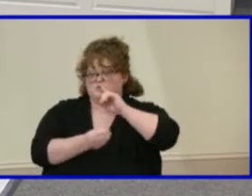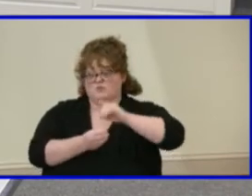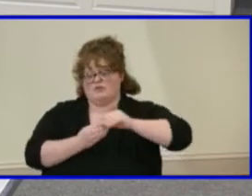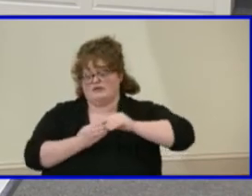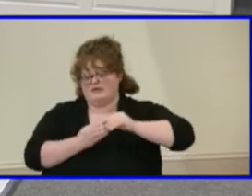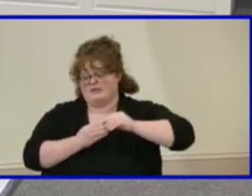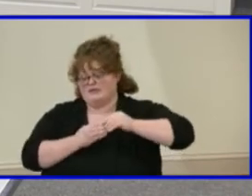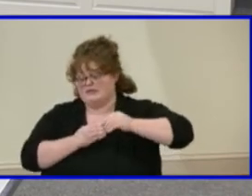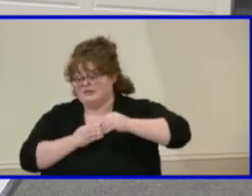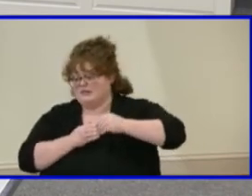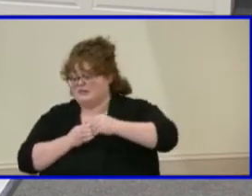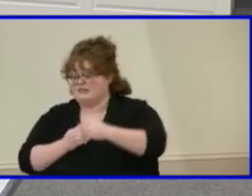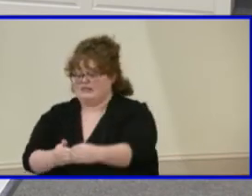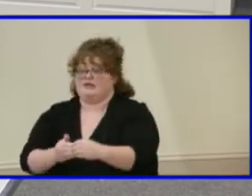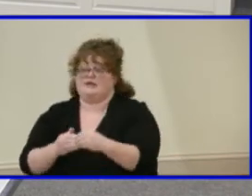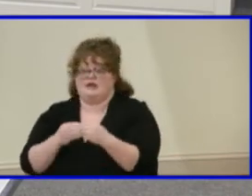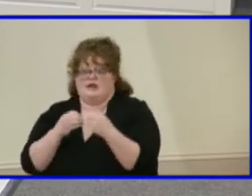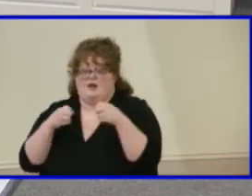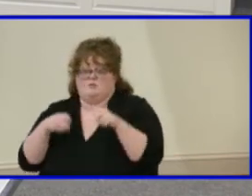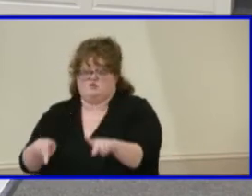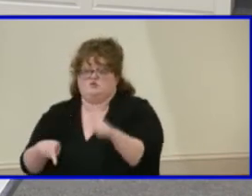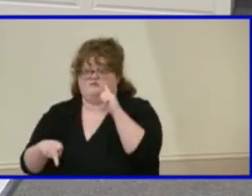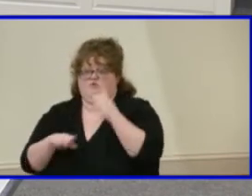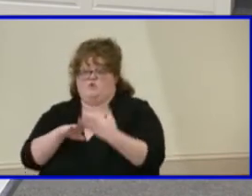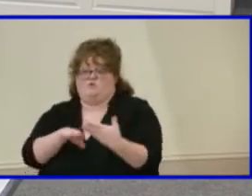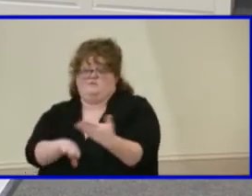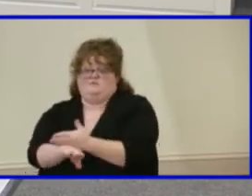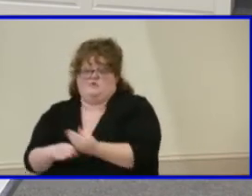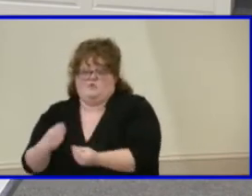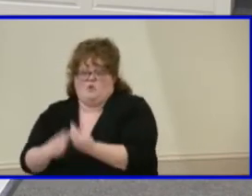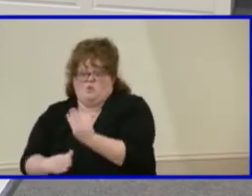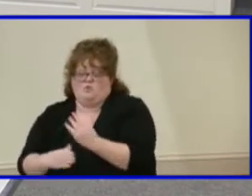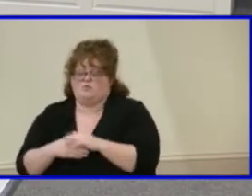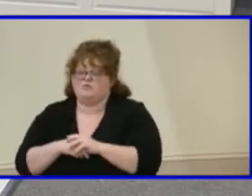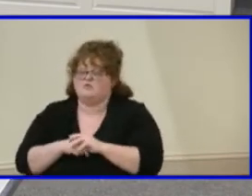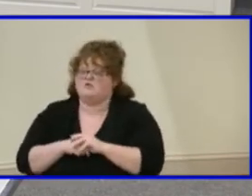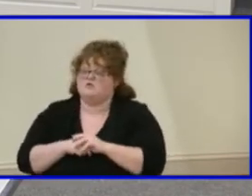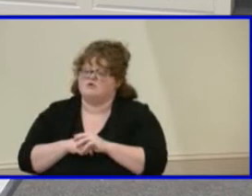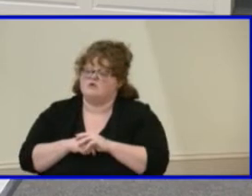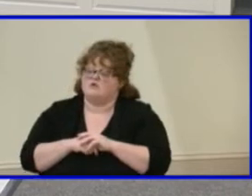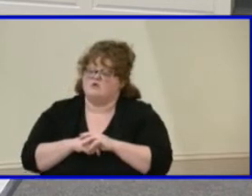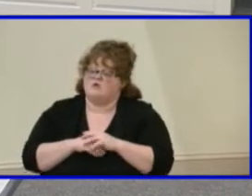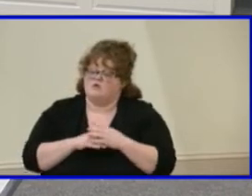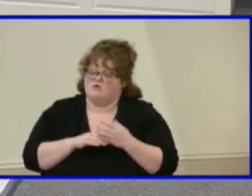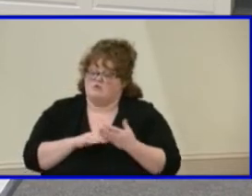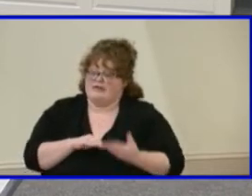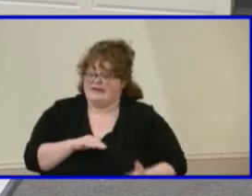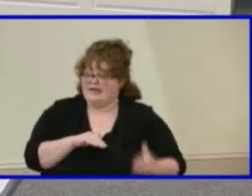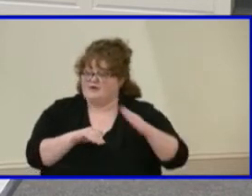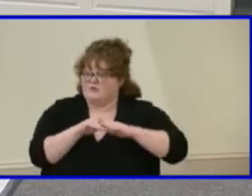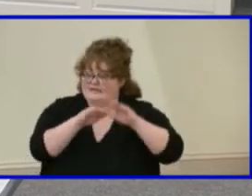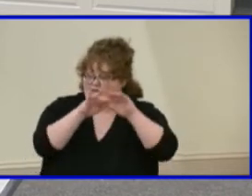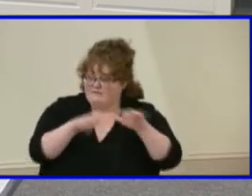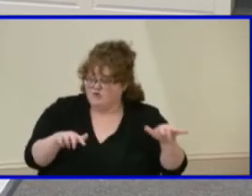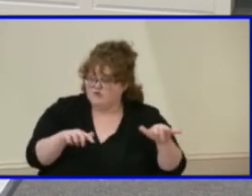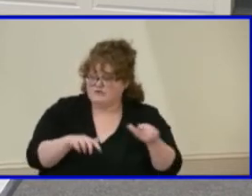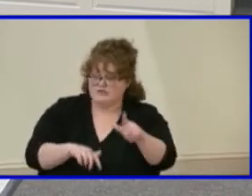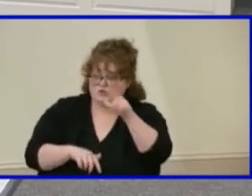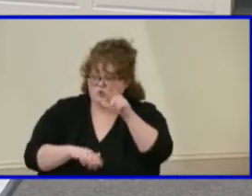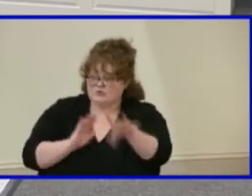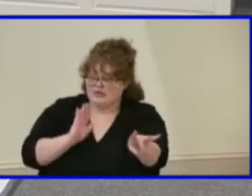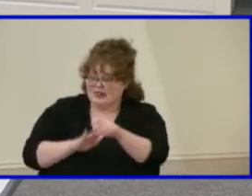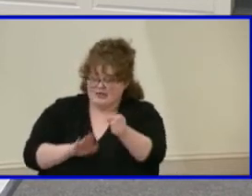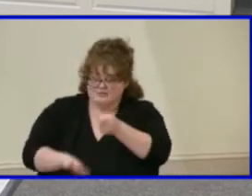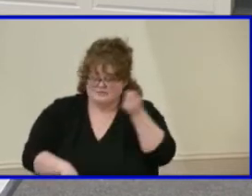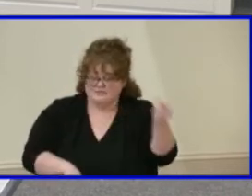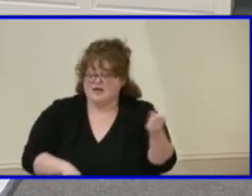growth opportunities. So increasing diversity of selected students. So I guess my my question is, are we using